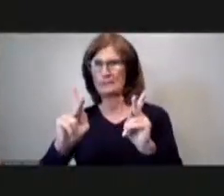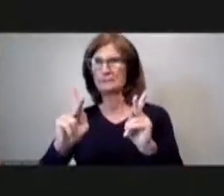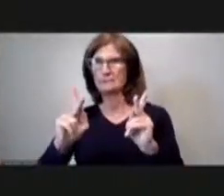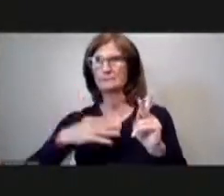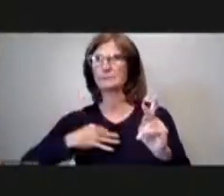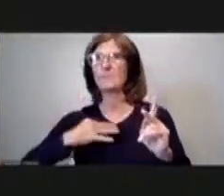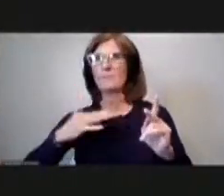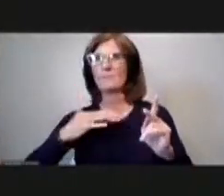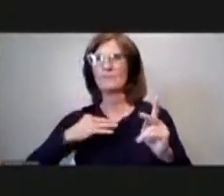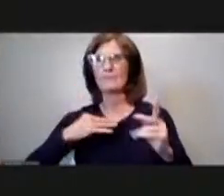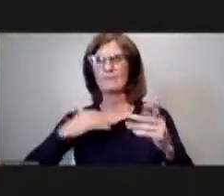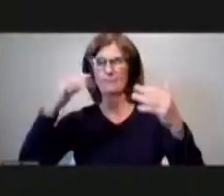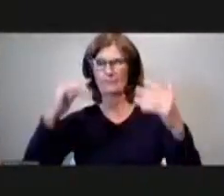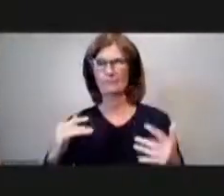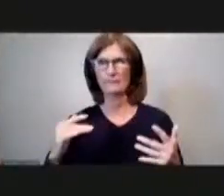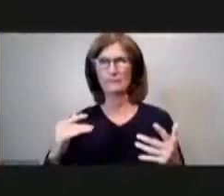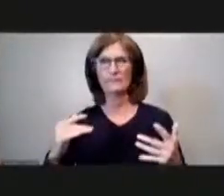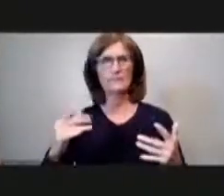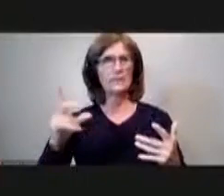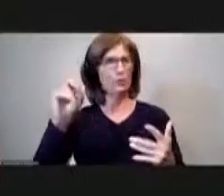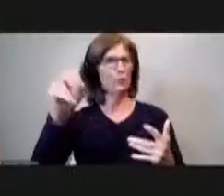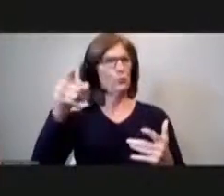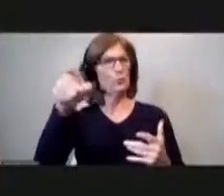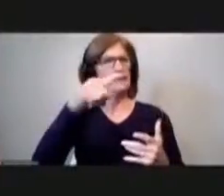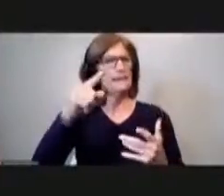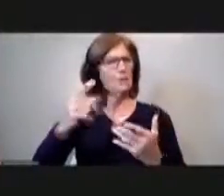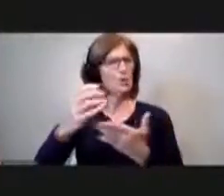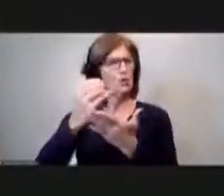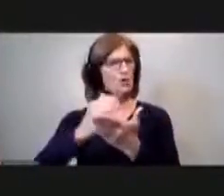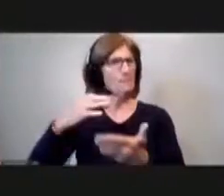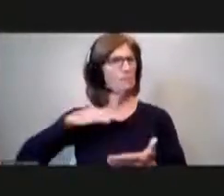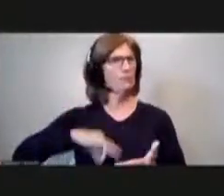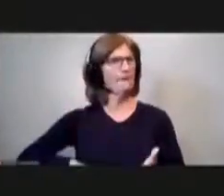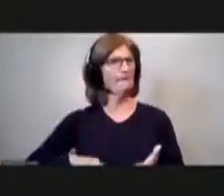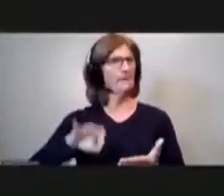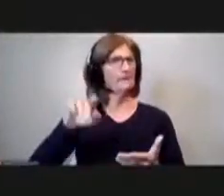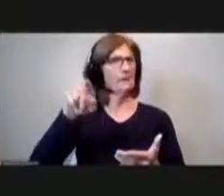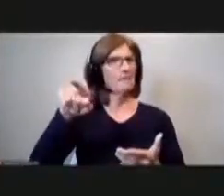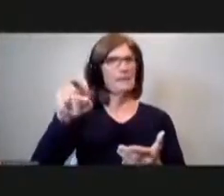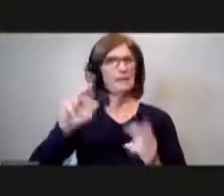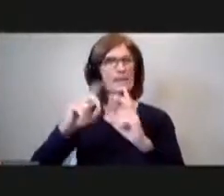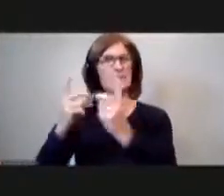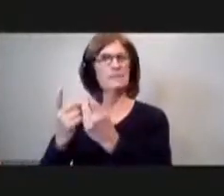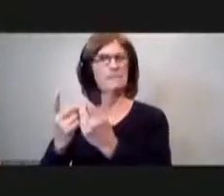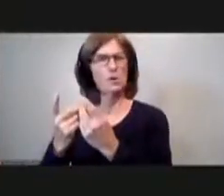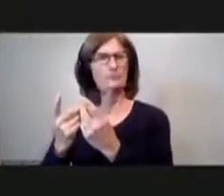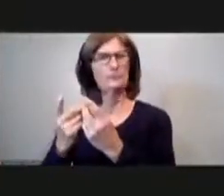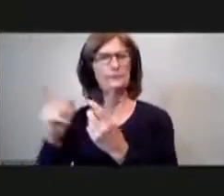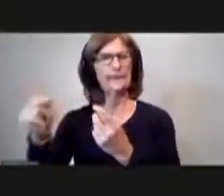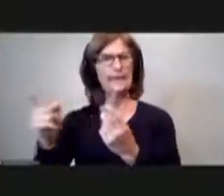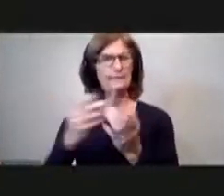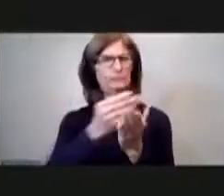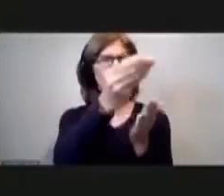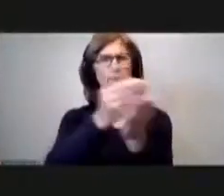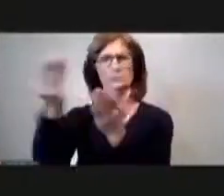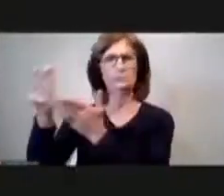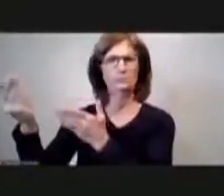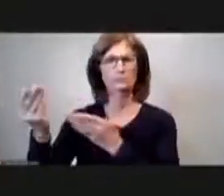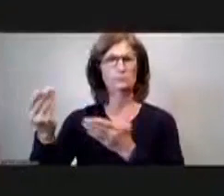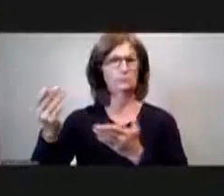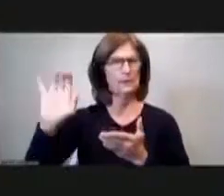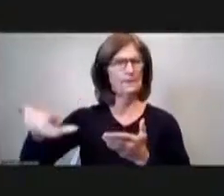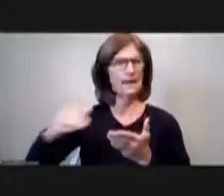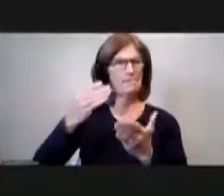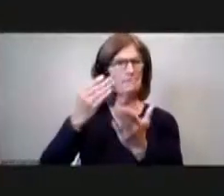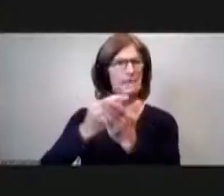do we profit from that or what and and the permits that are purchased does that money go back in towards the